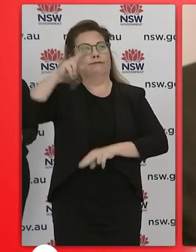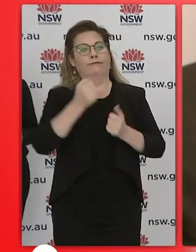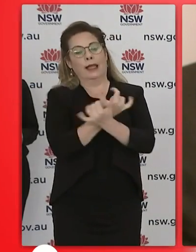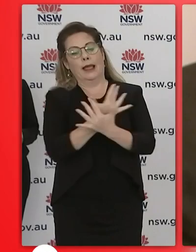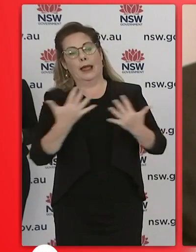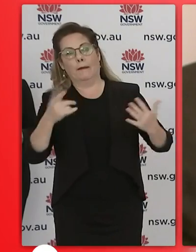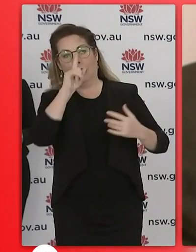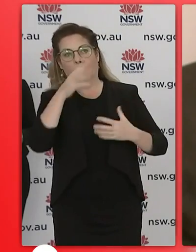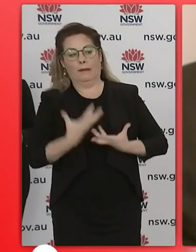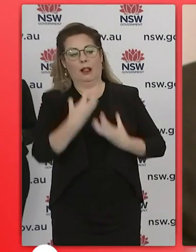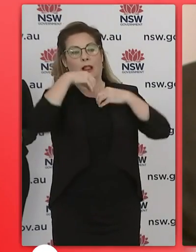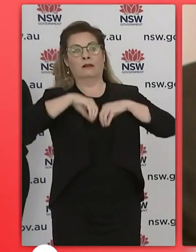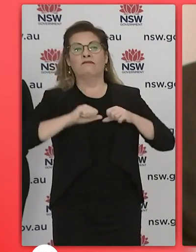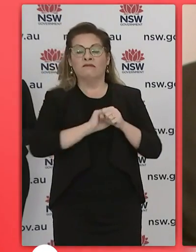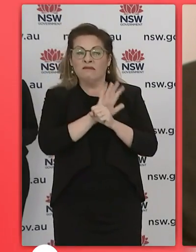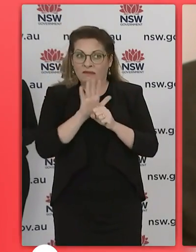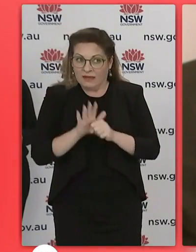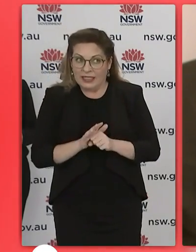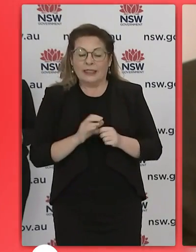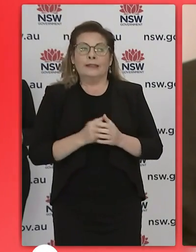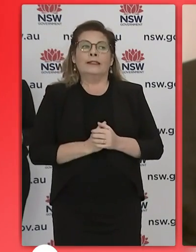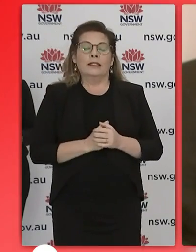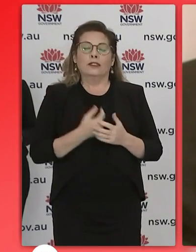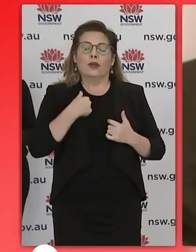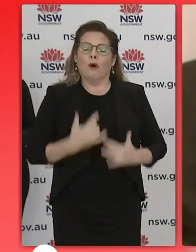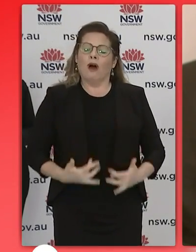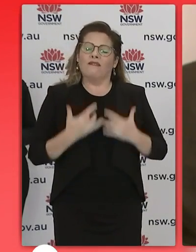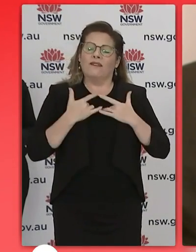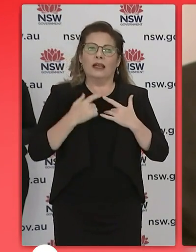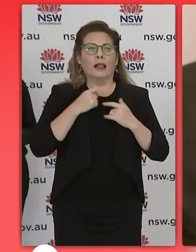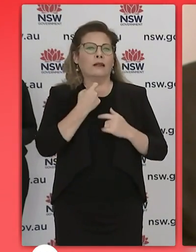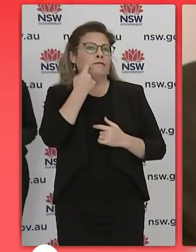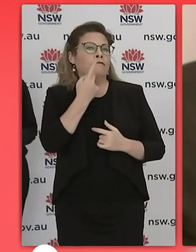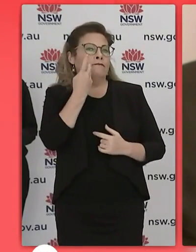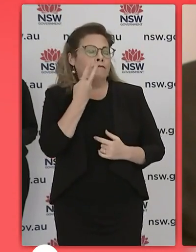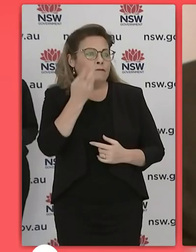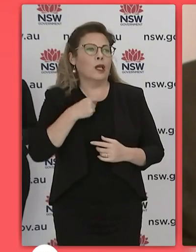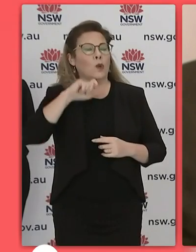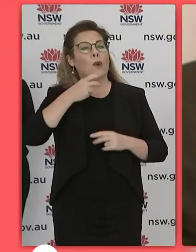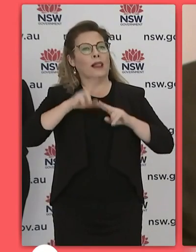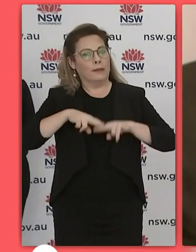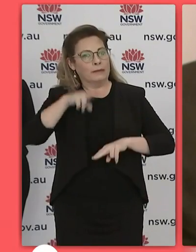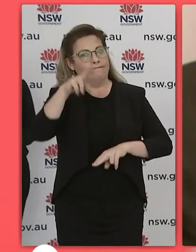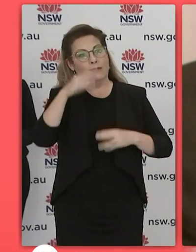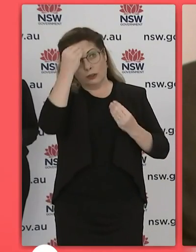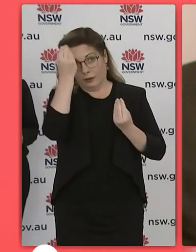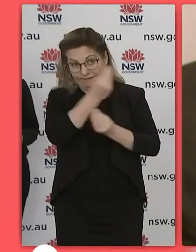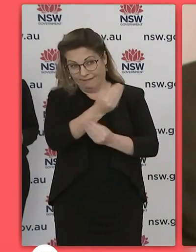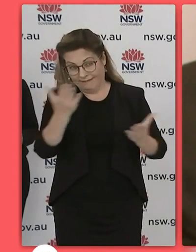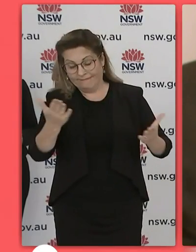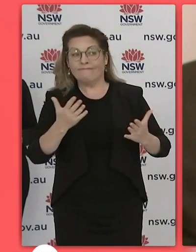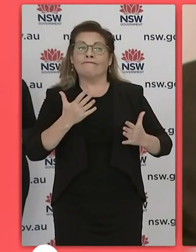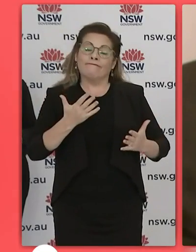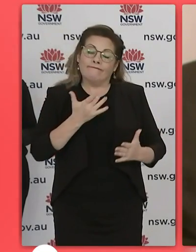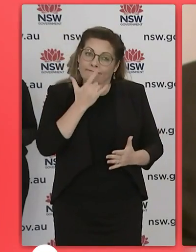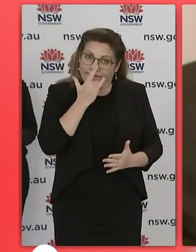few days and where things are going I'm expecting higher case numbers in the next few days and I just want everybody to be prepared for that but